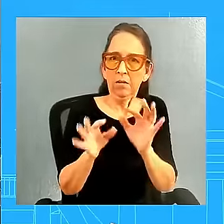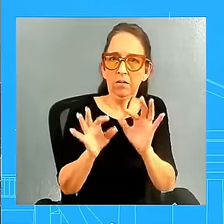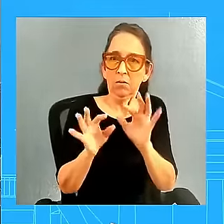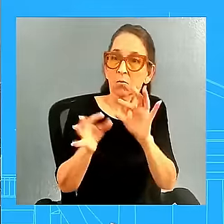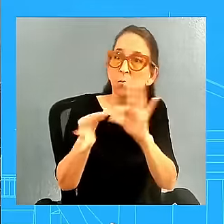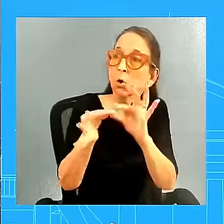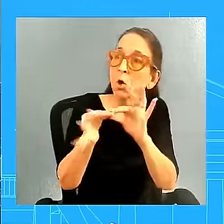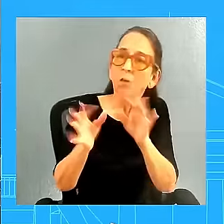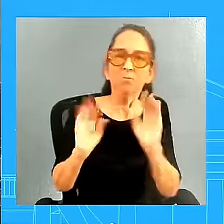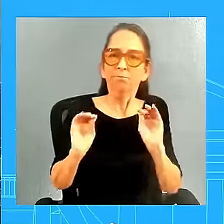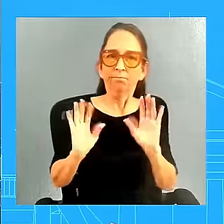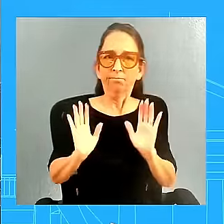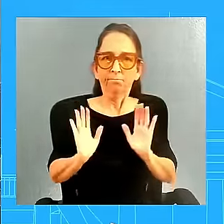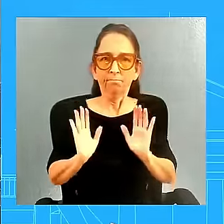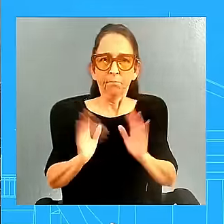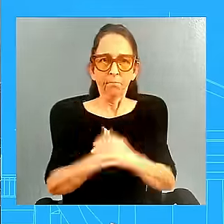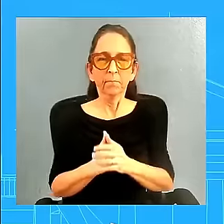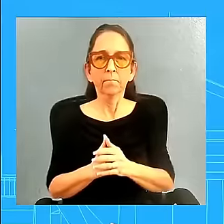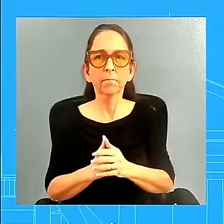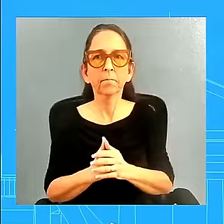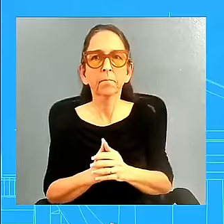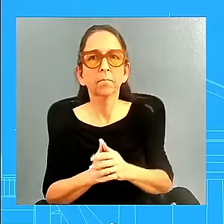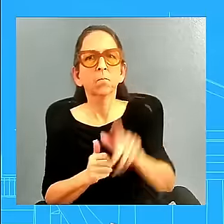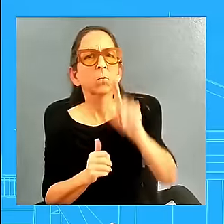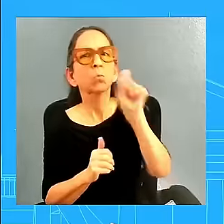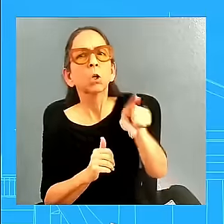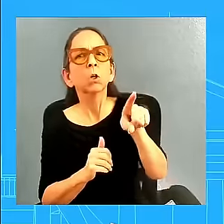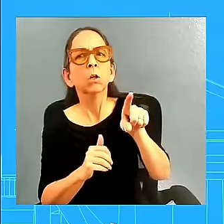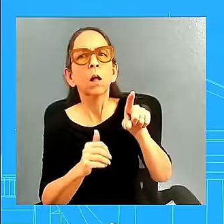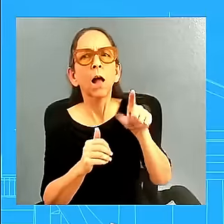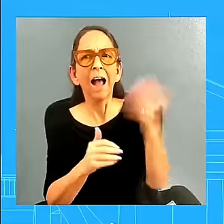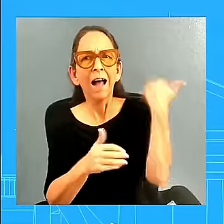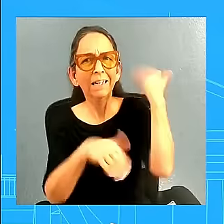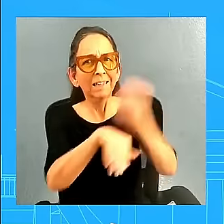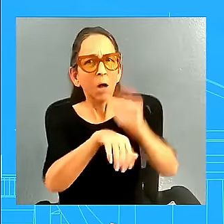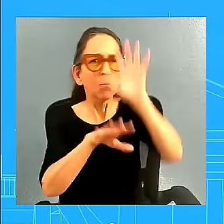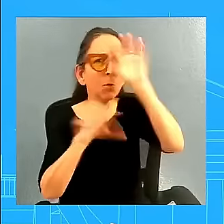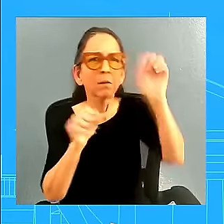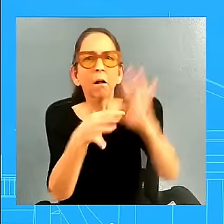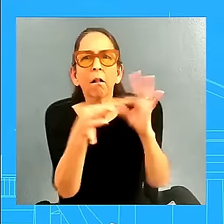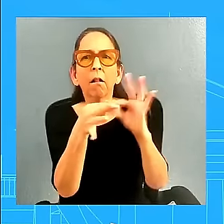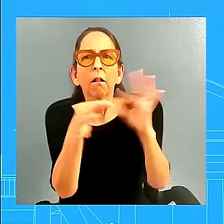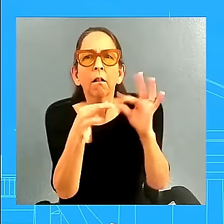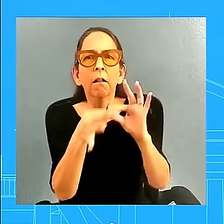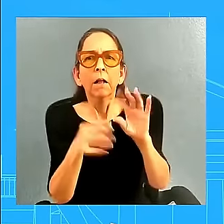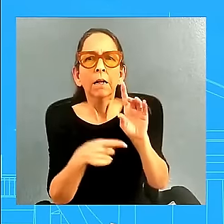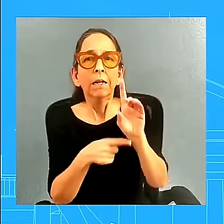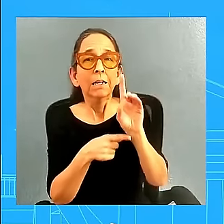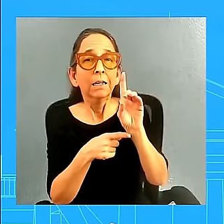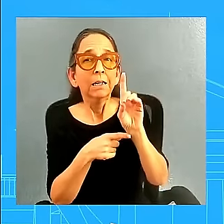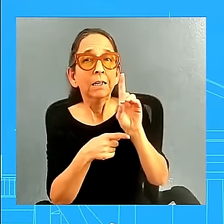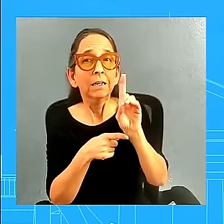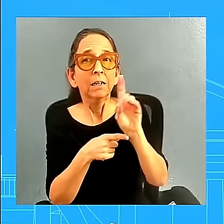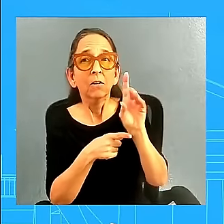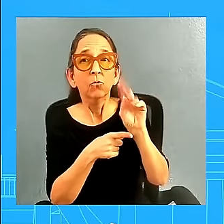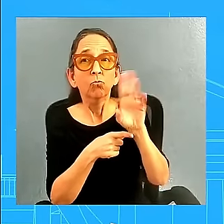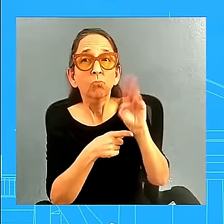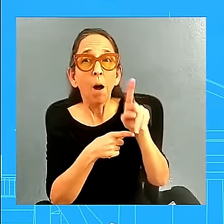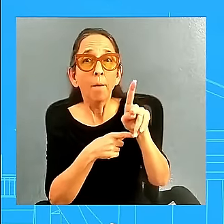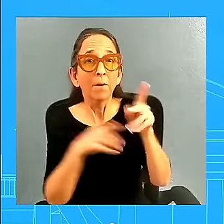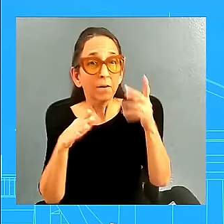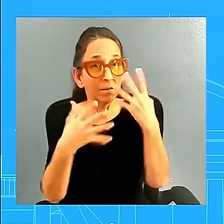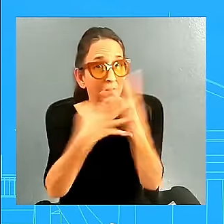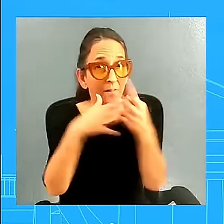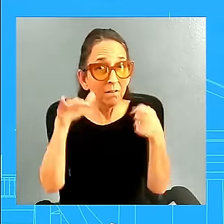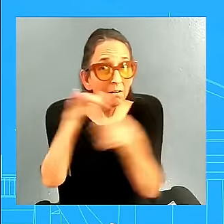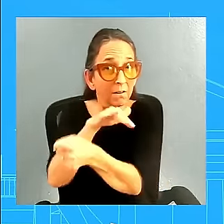Donald Trump, we got to lock it up? So look, and the President spoke about this very clearly, as well in his statement. And